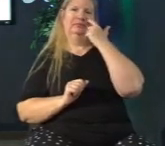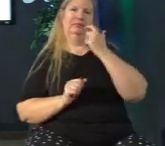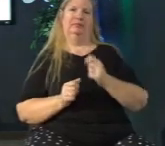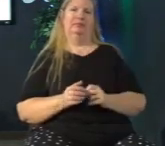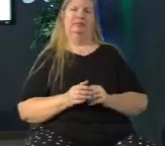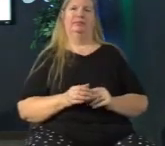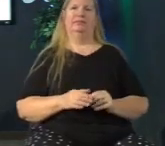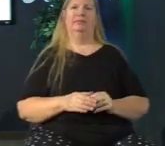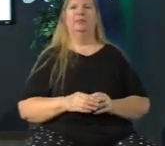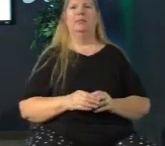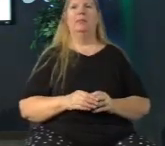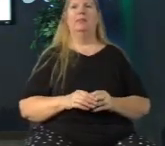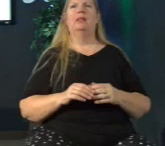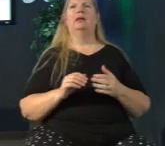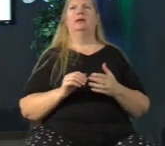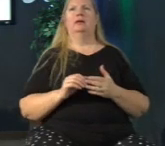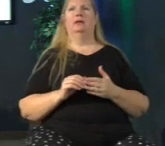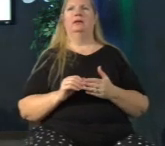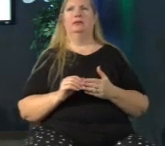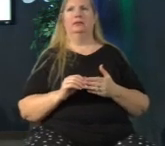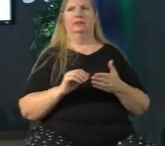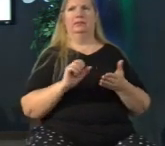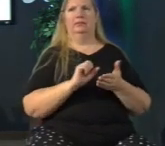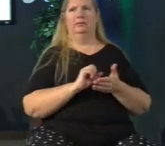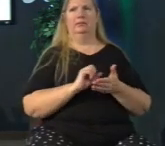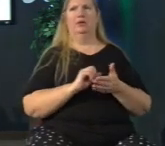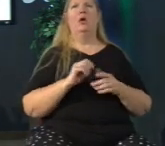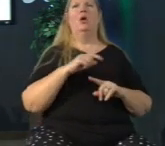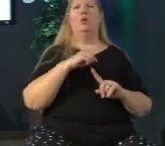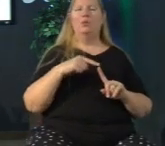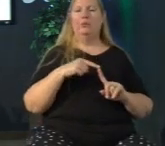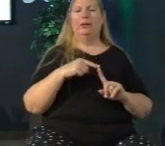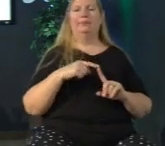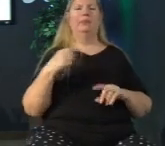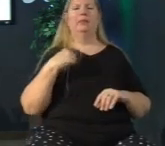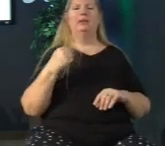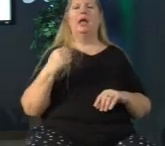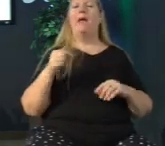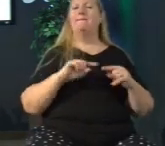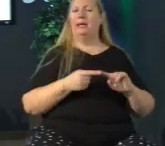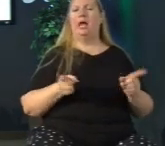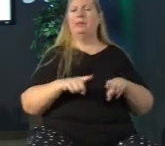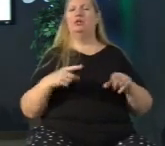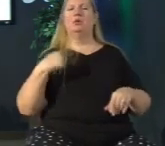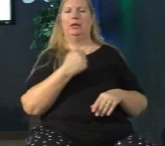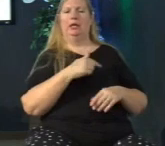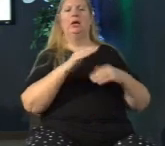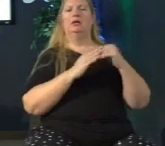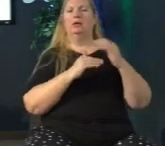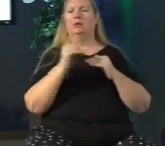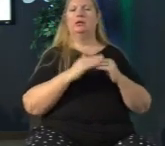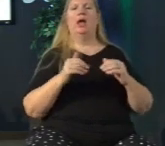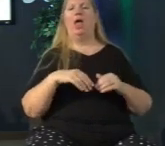as saints we are comforted so that we can comfort others it is through reaching out to other people